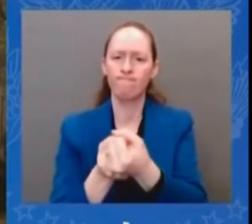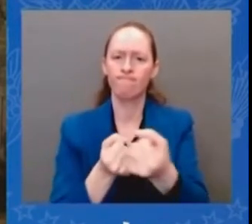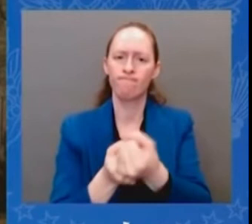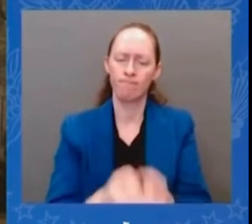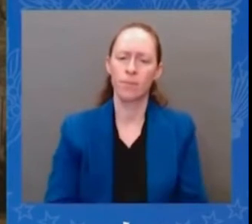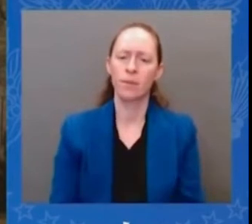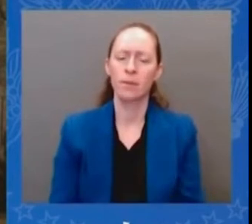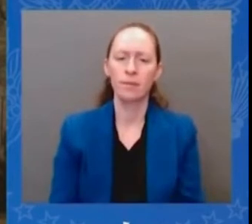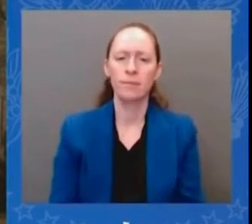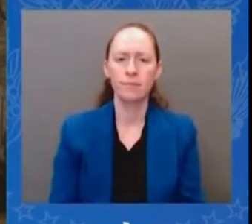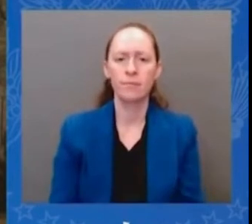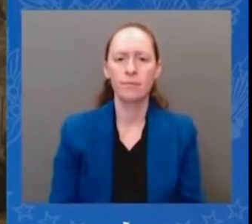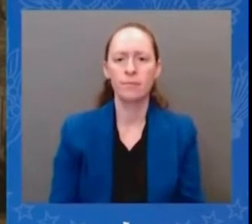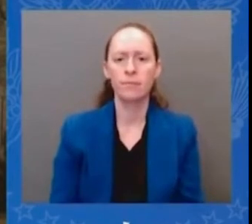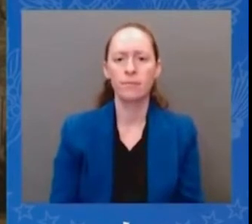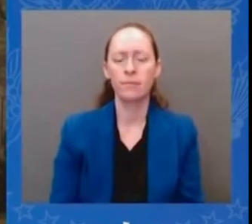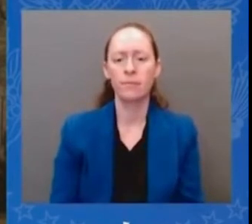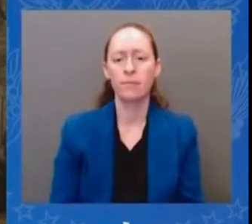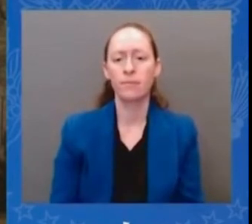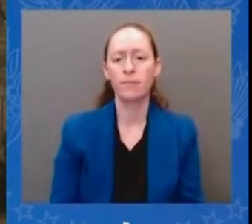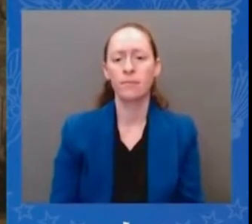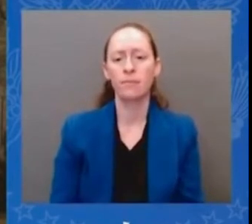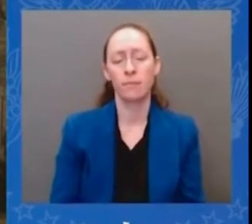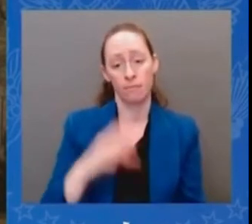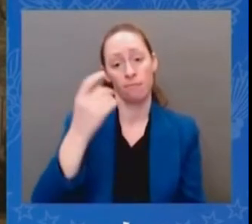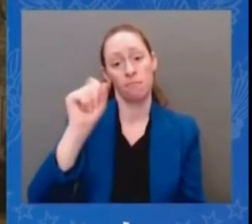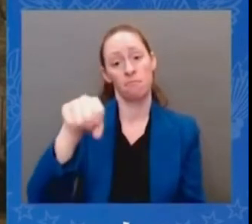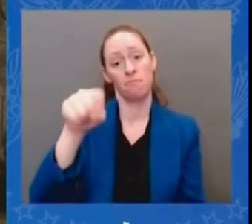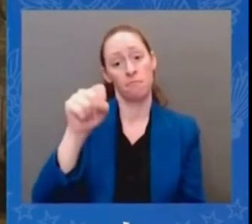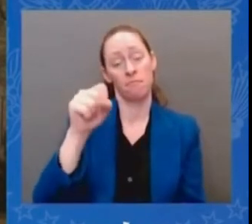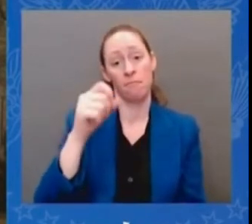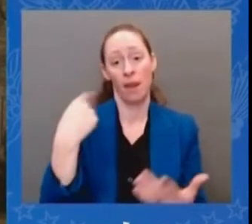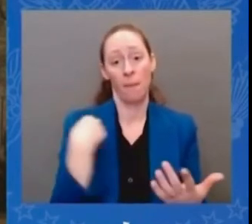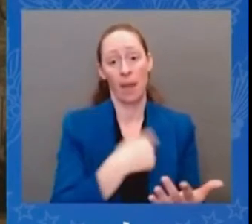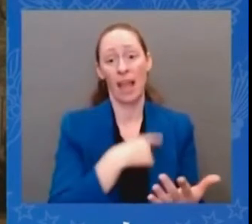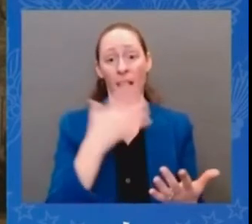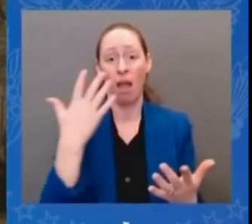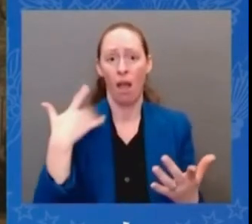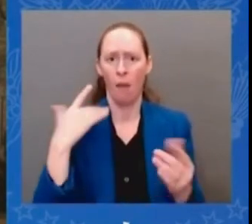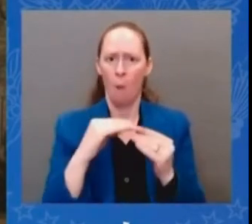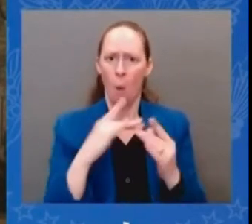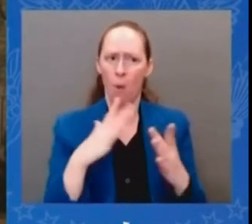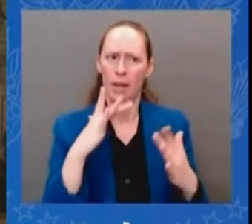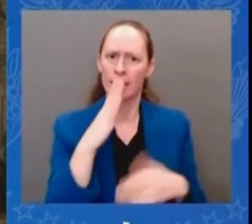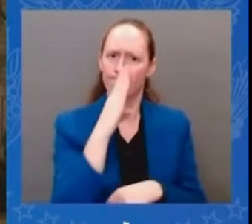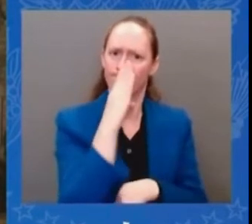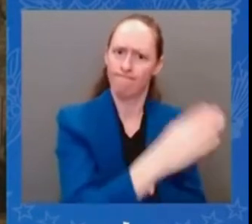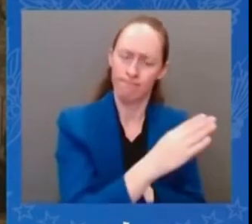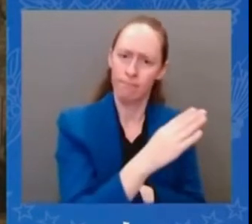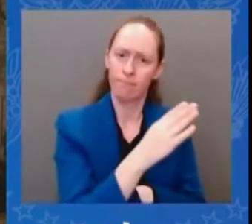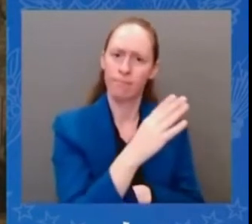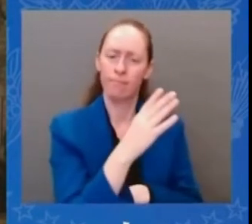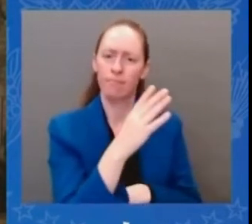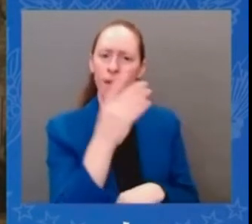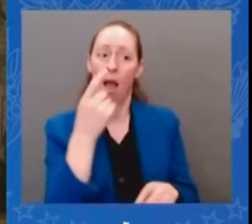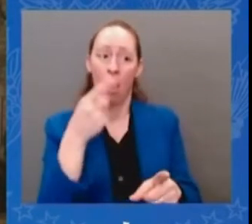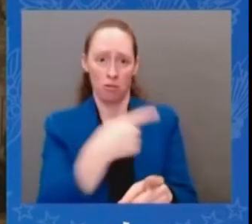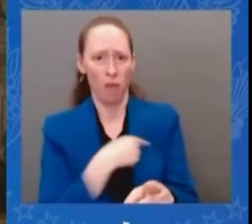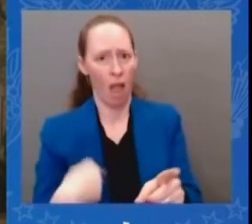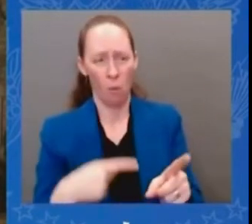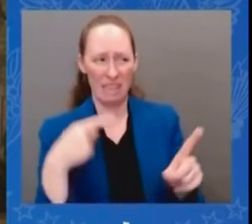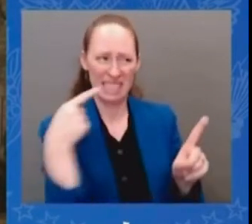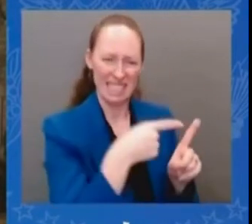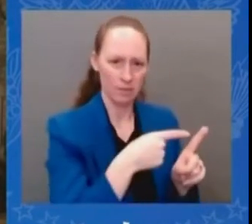because of what was going on in north korea so uh and again on a number of these issues